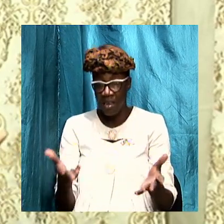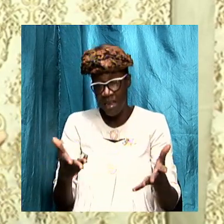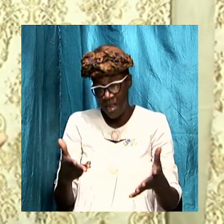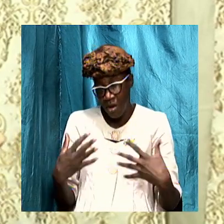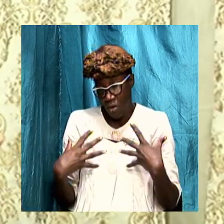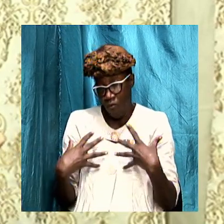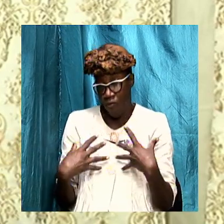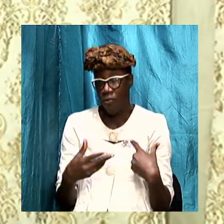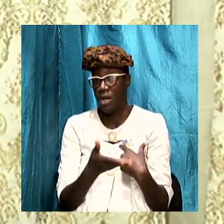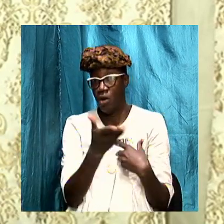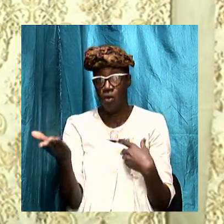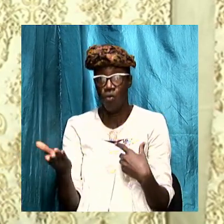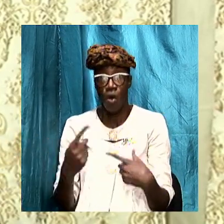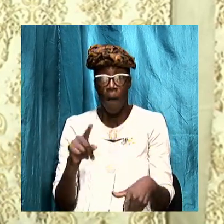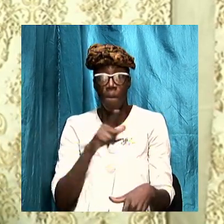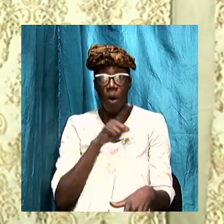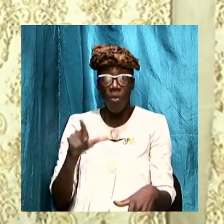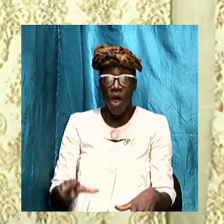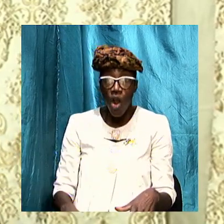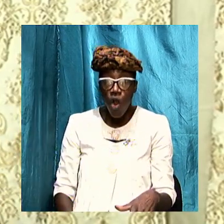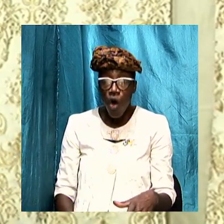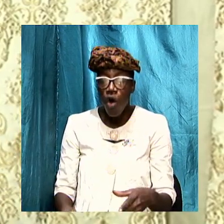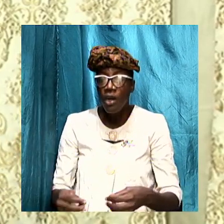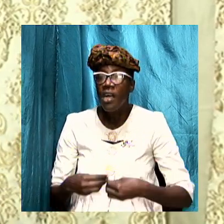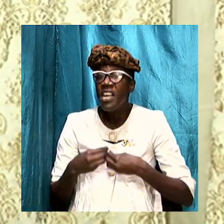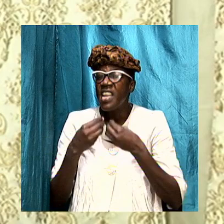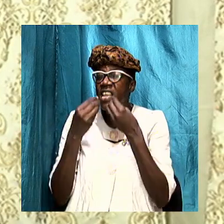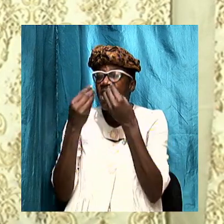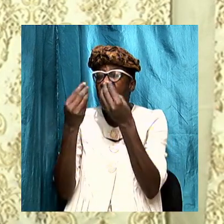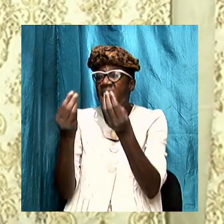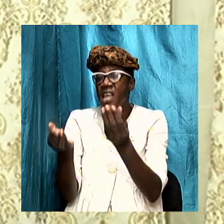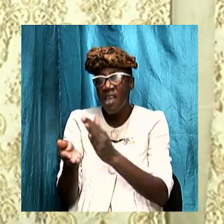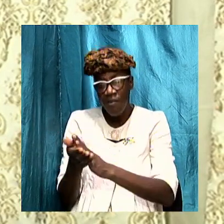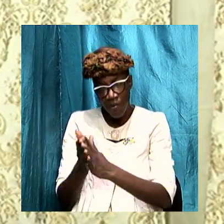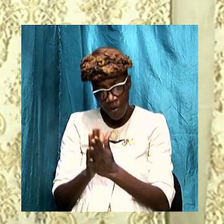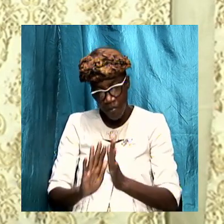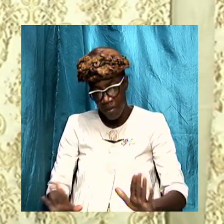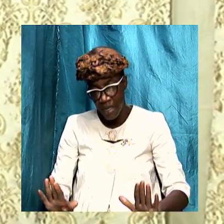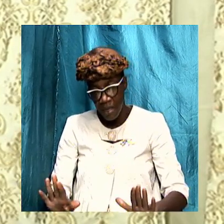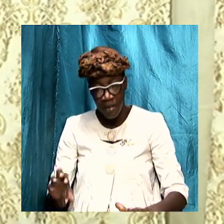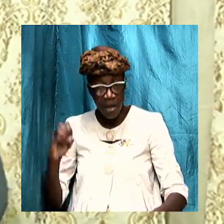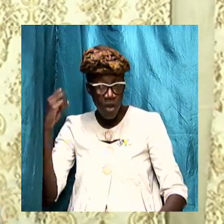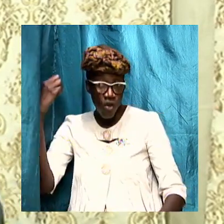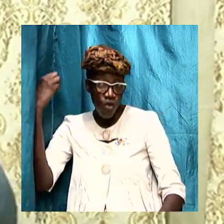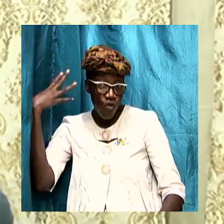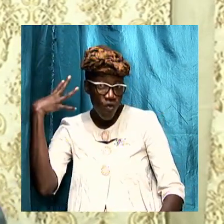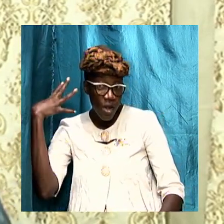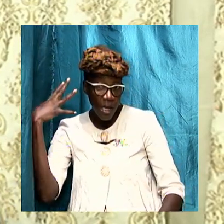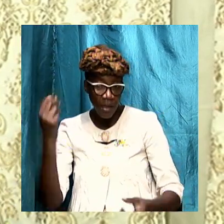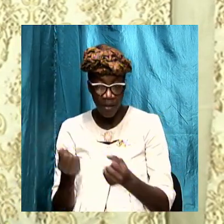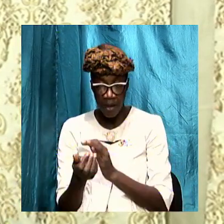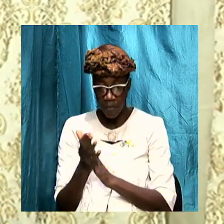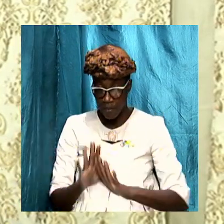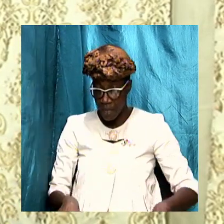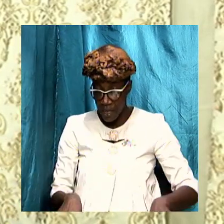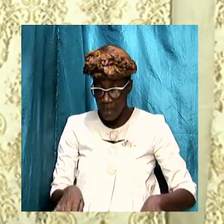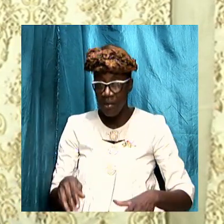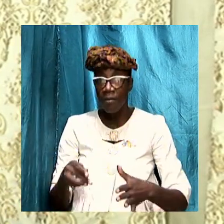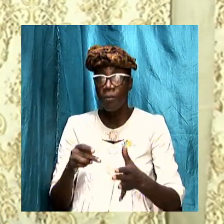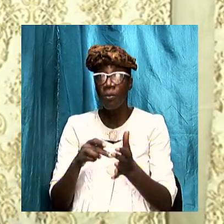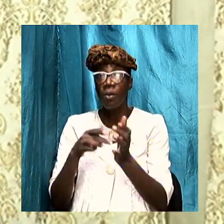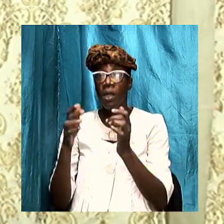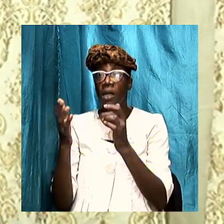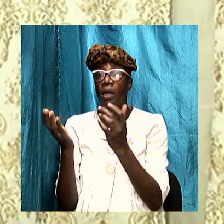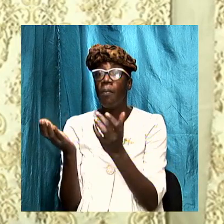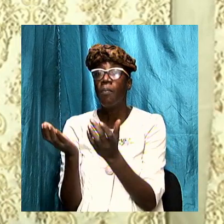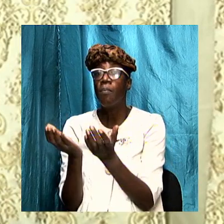us but the Lord imparted peace and he said grace and peace in the book of Revelation so